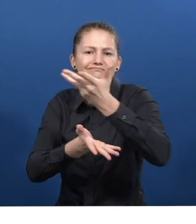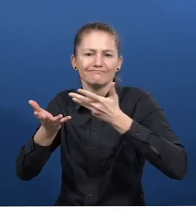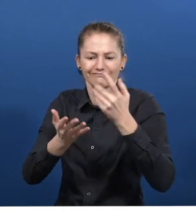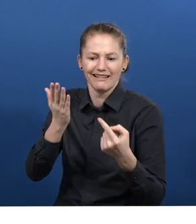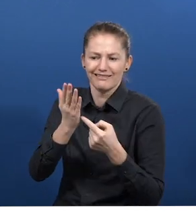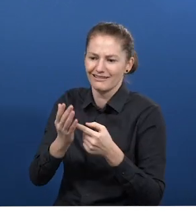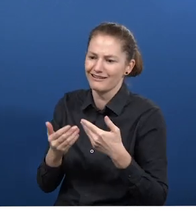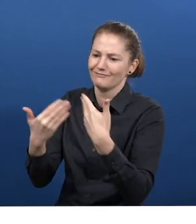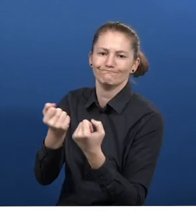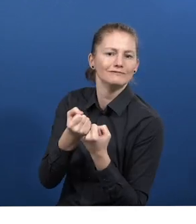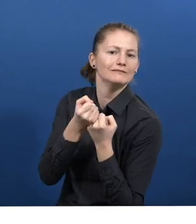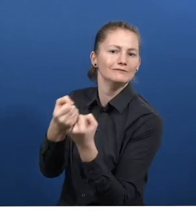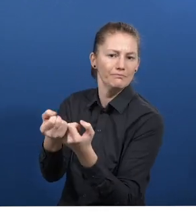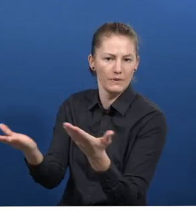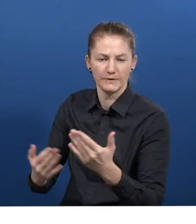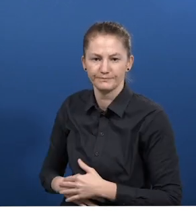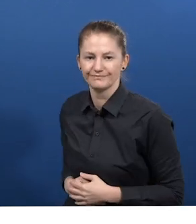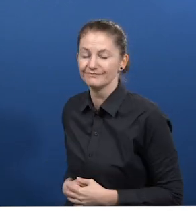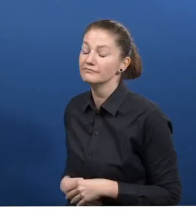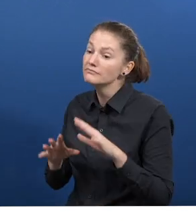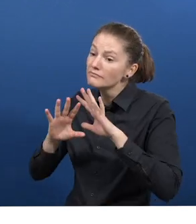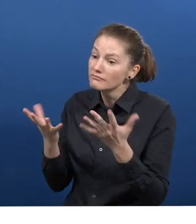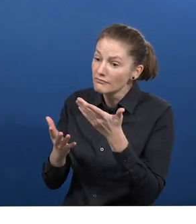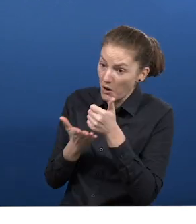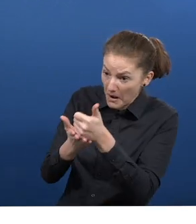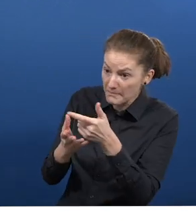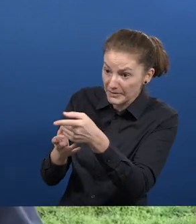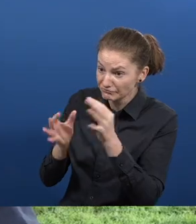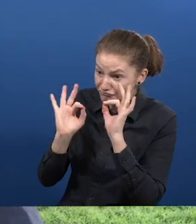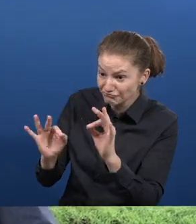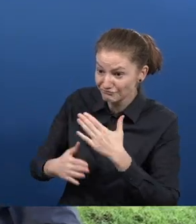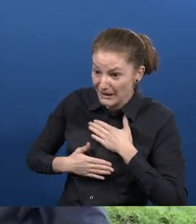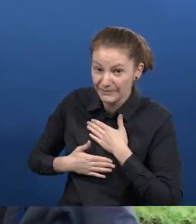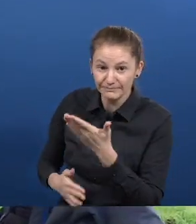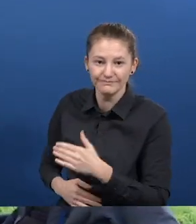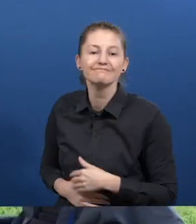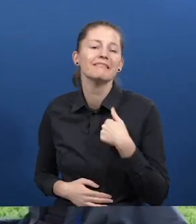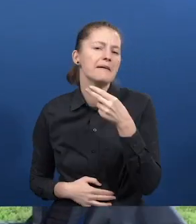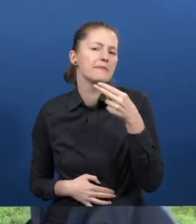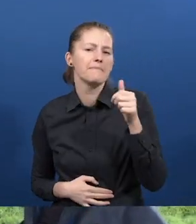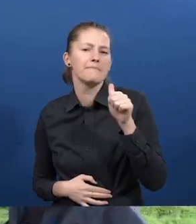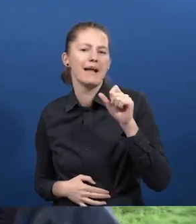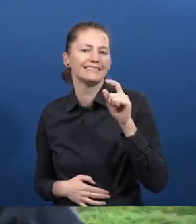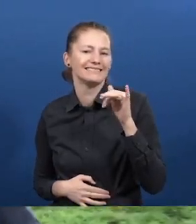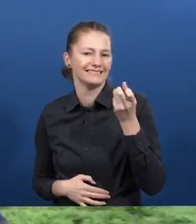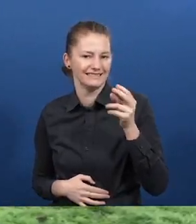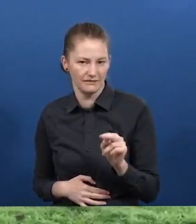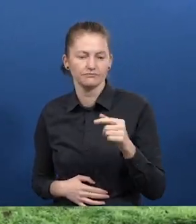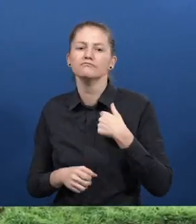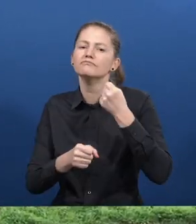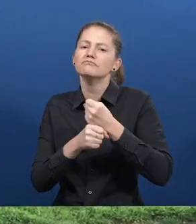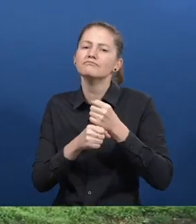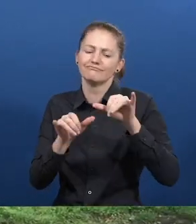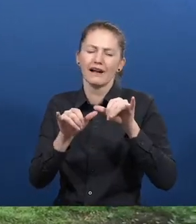How did the solution help you? Bastien, a beneficiary. My name is Bastien.